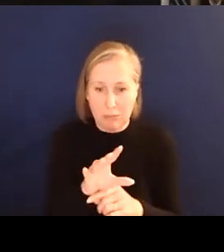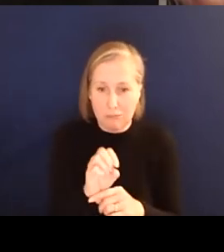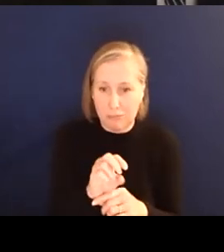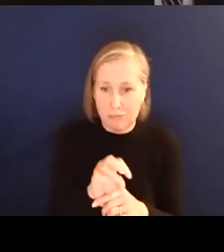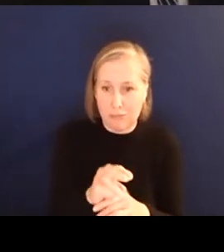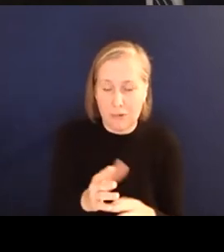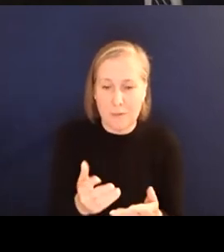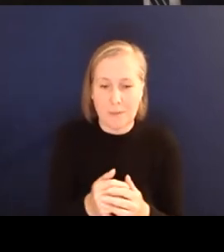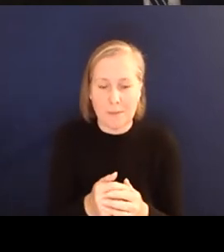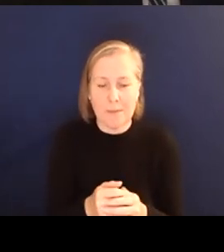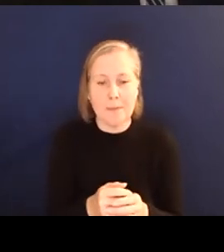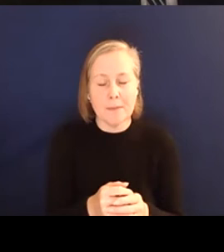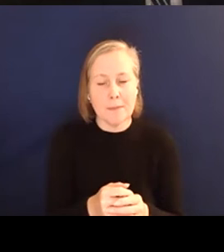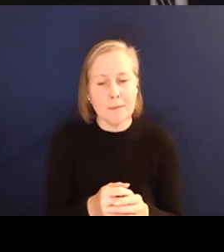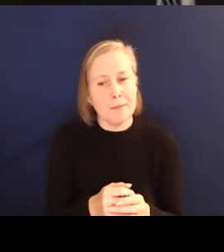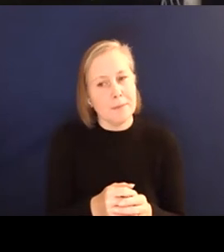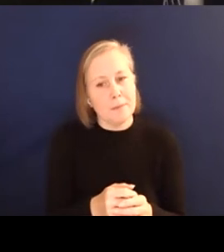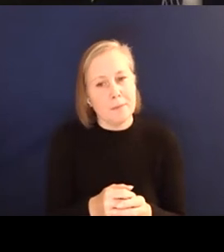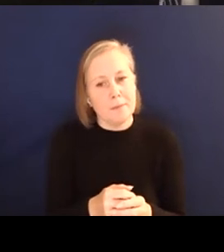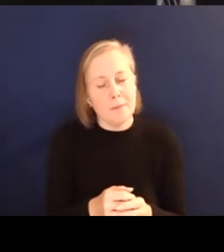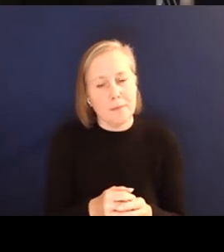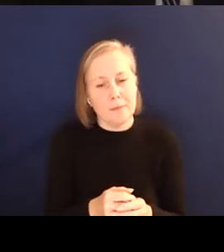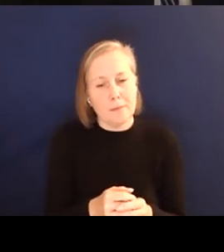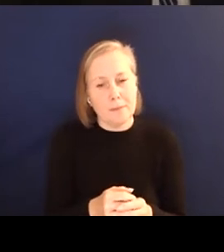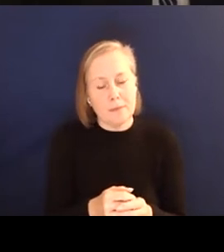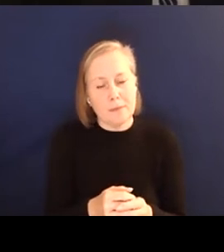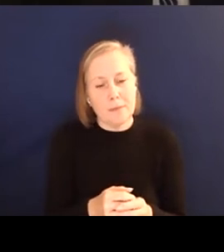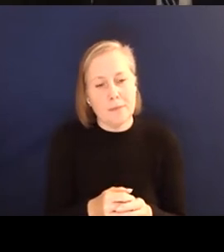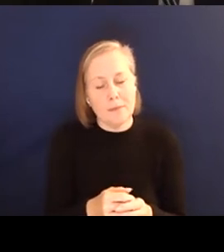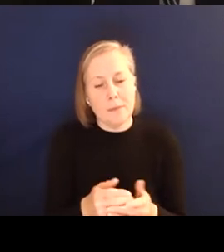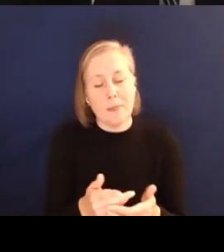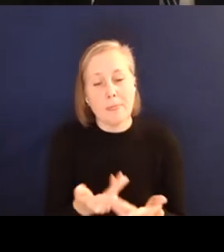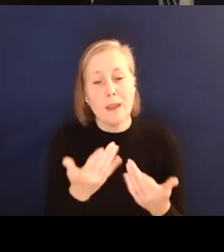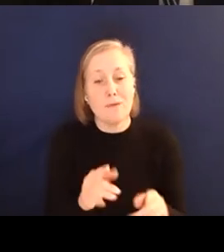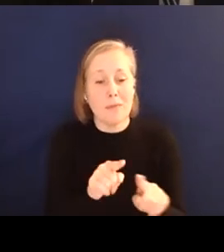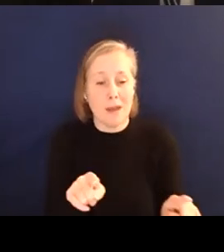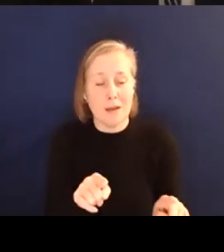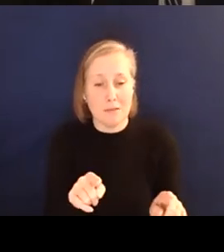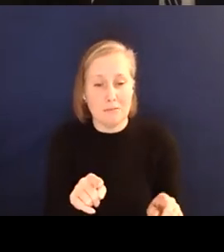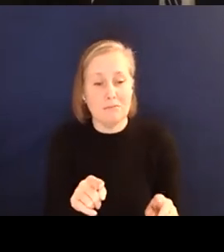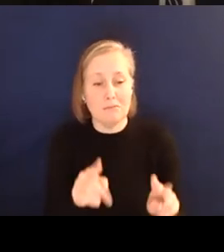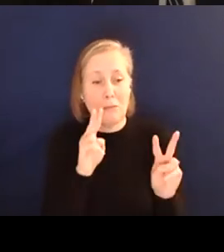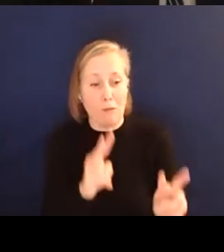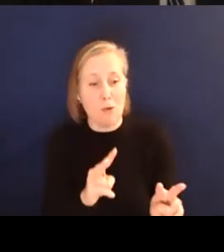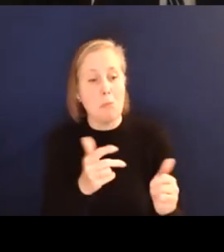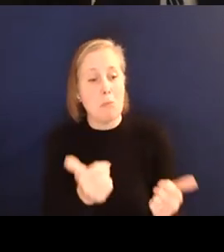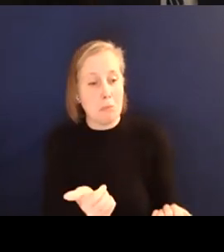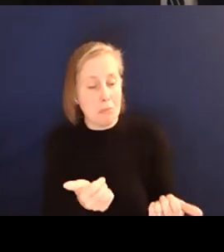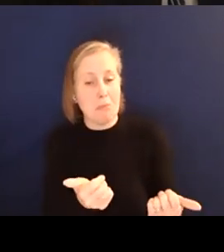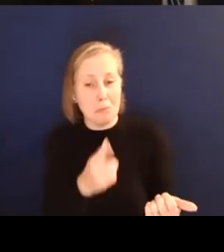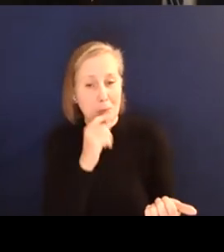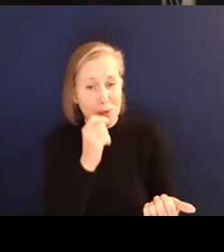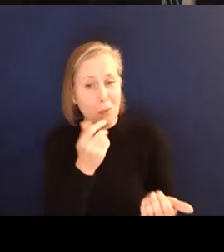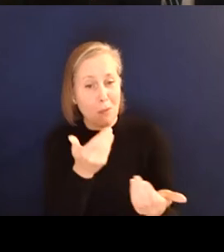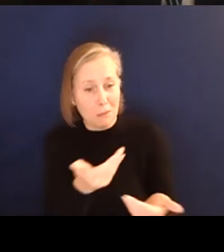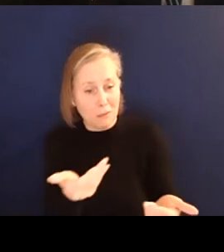Excuse me. And yeah, from, from that standpoint, you could see that there could be a potential for